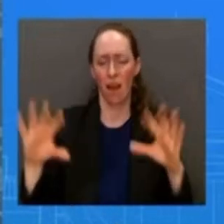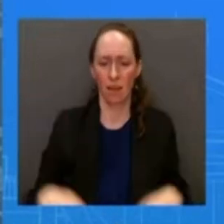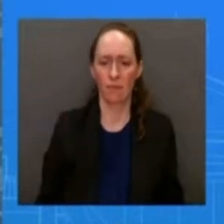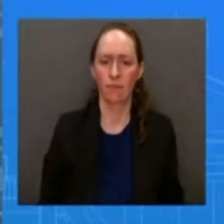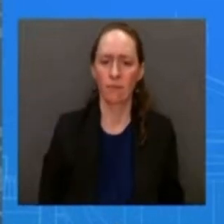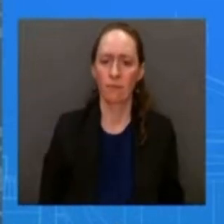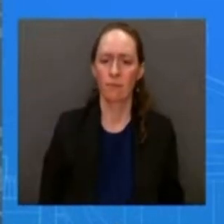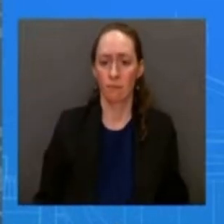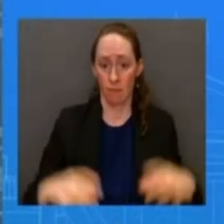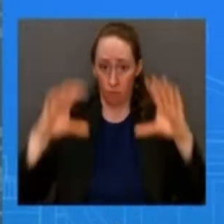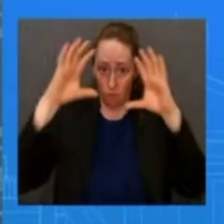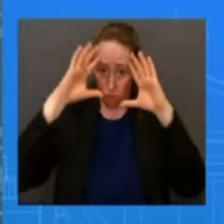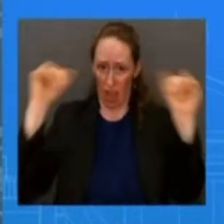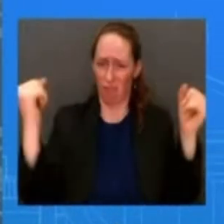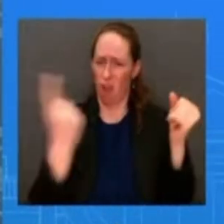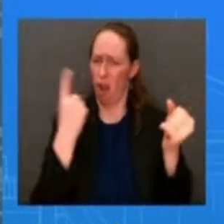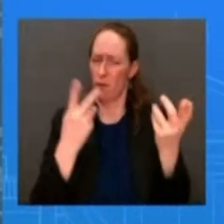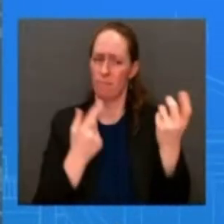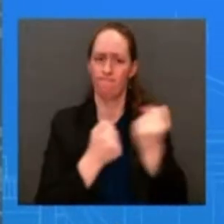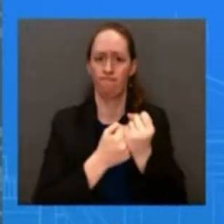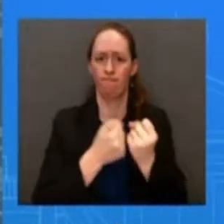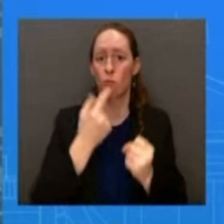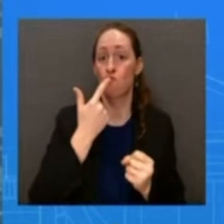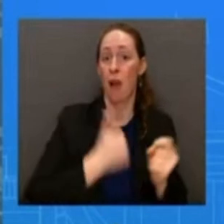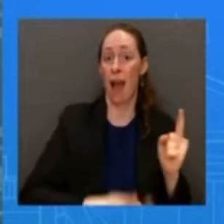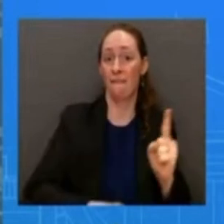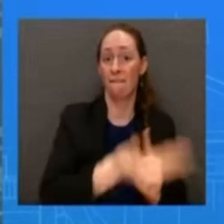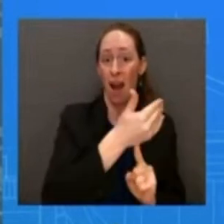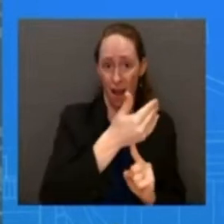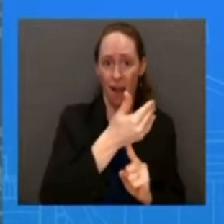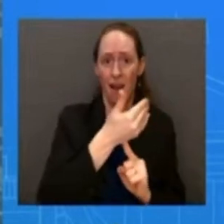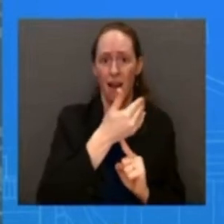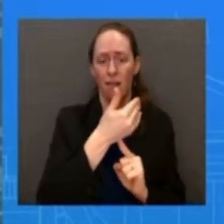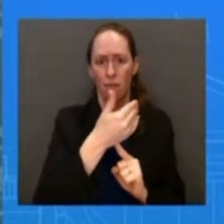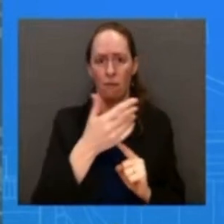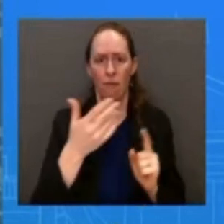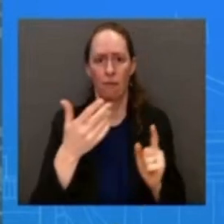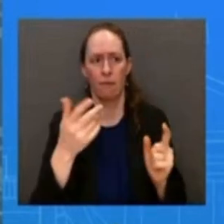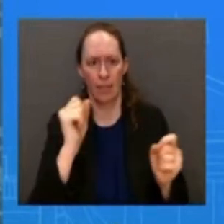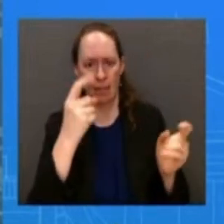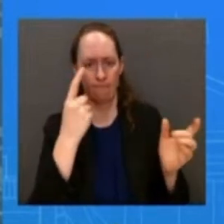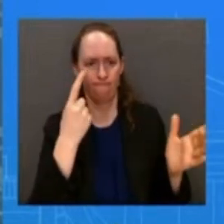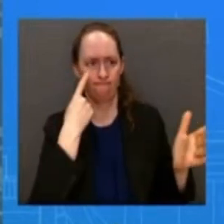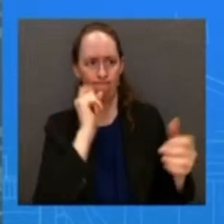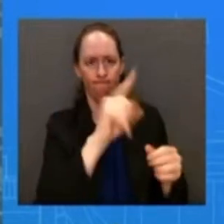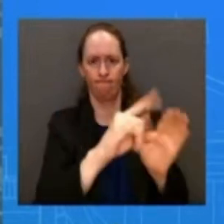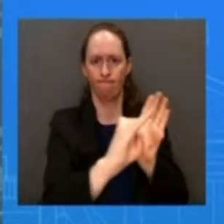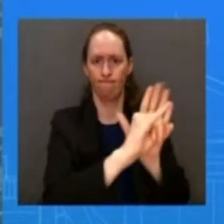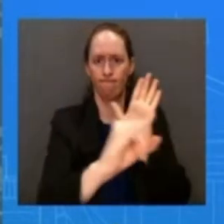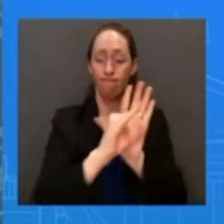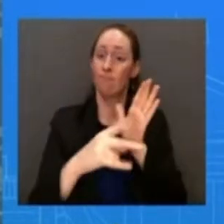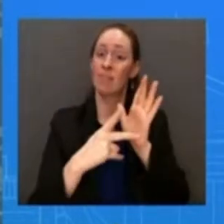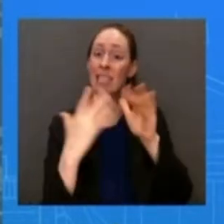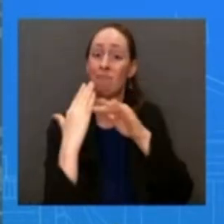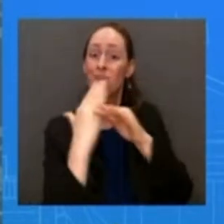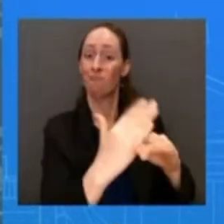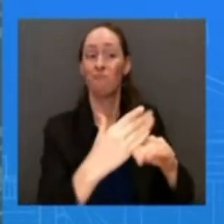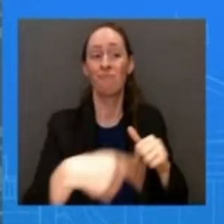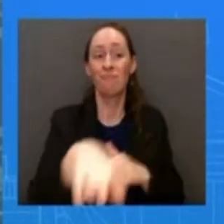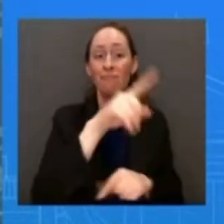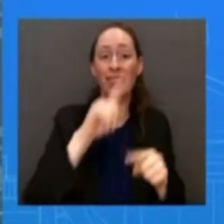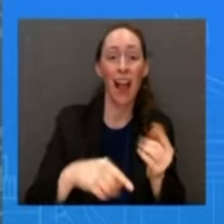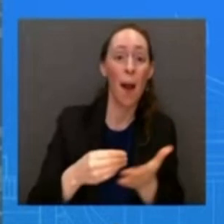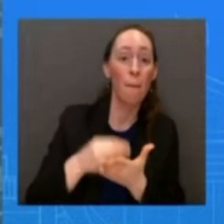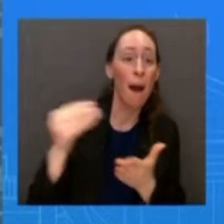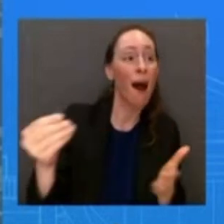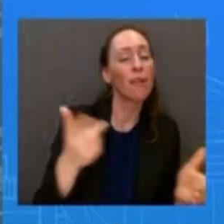in Parkland and other tragedies these laws allow family members health care providers school officials and law enforcement officers to